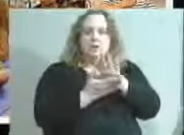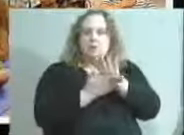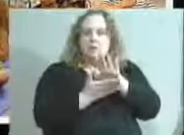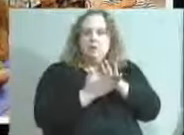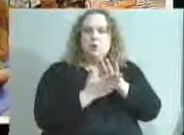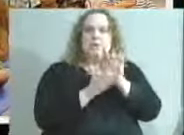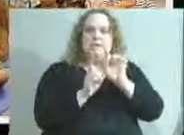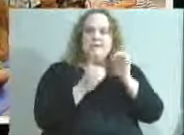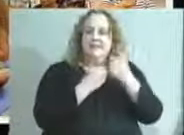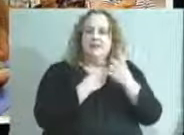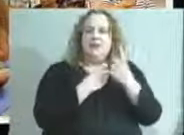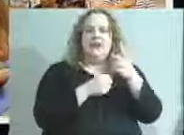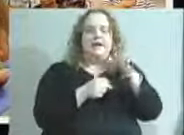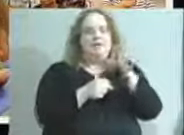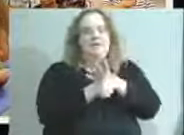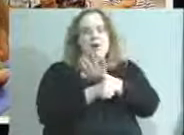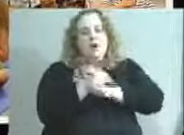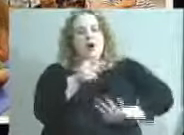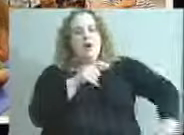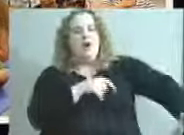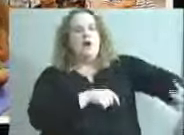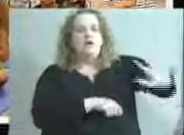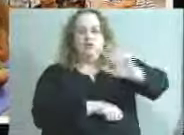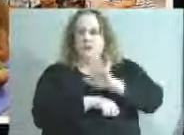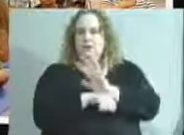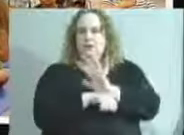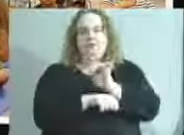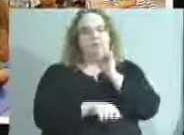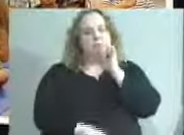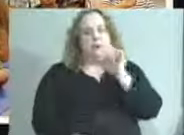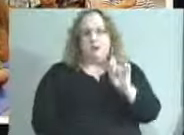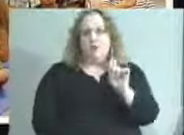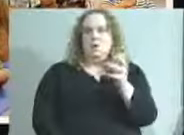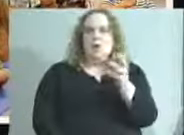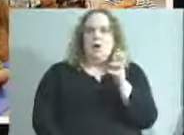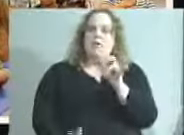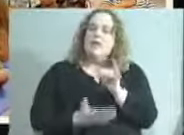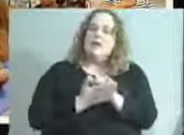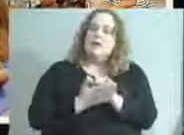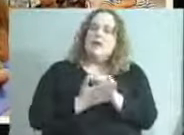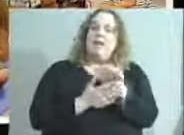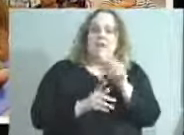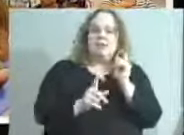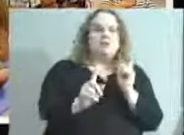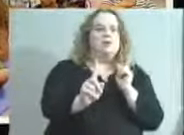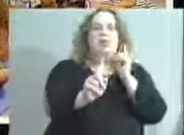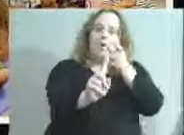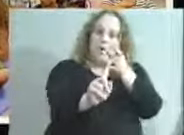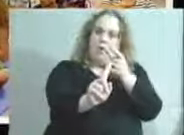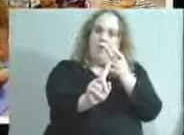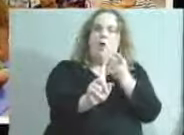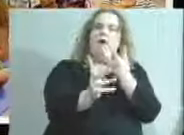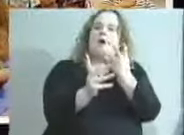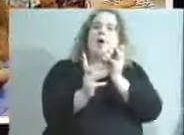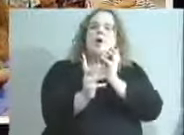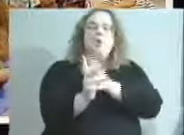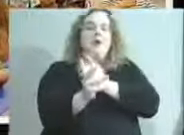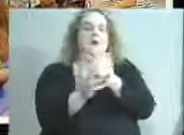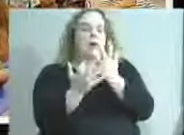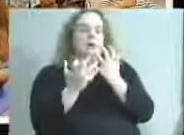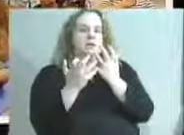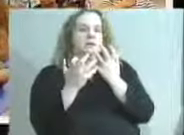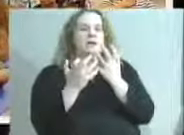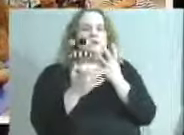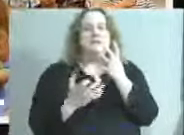And, what I've said to Dr. Hargens is as long as we are pursuing that goal and vocal about that goal, you've got a supporter here. When we start